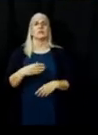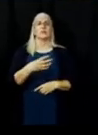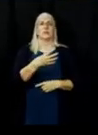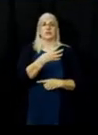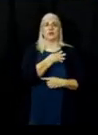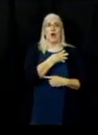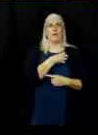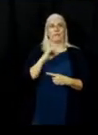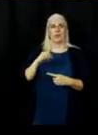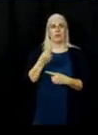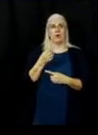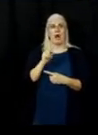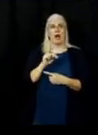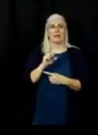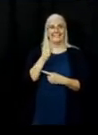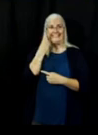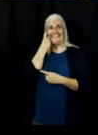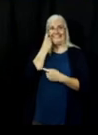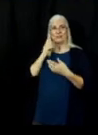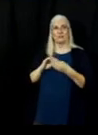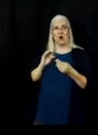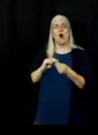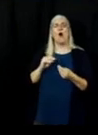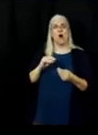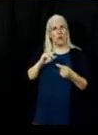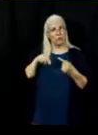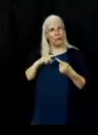you know, the when can people go home part?